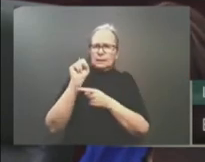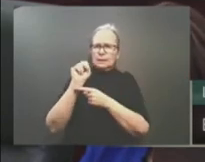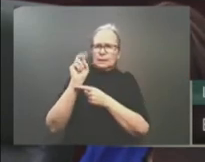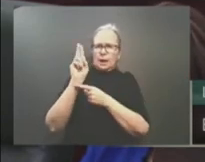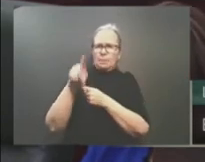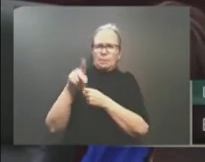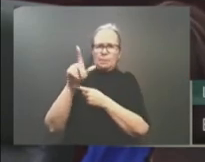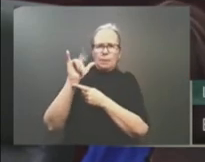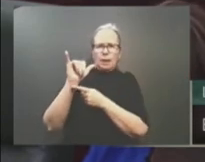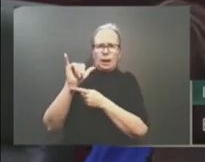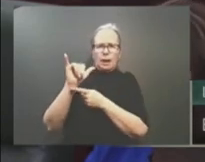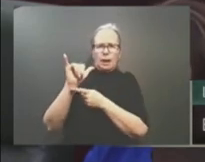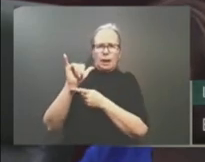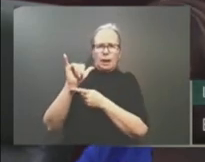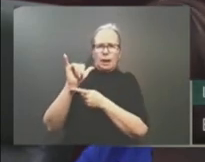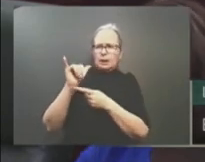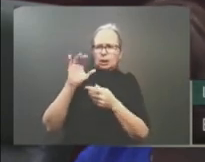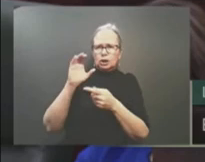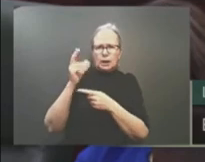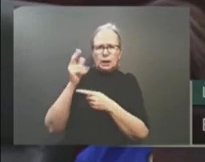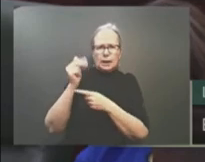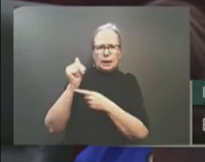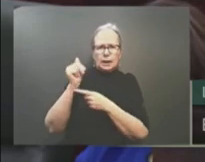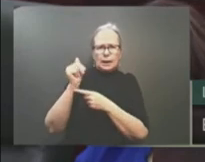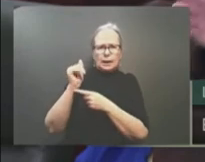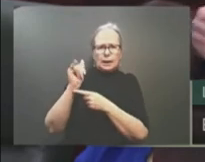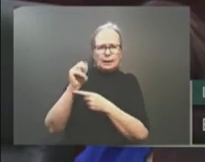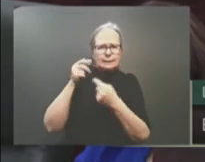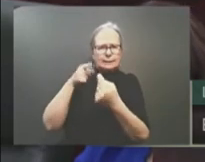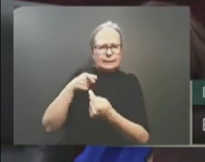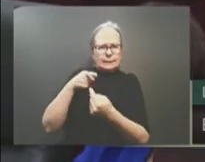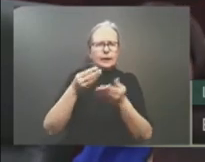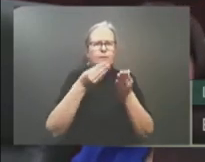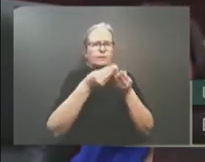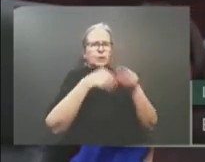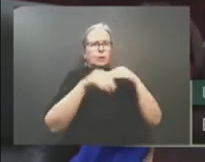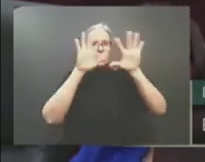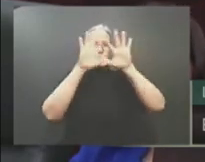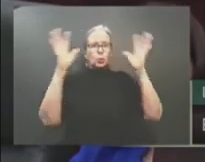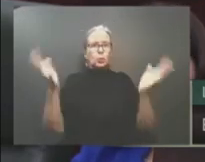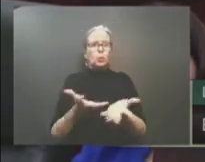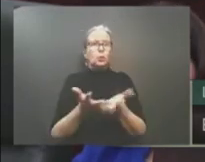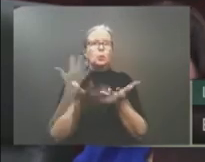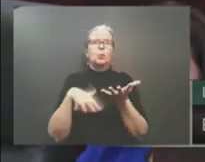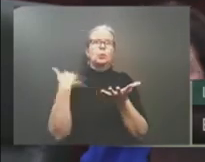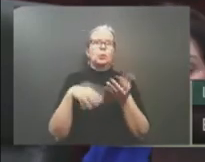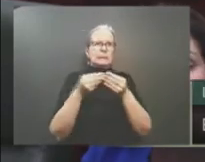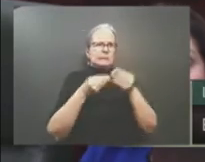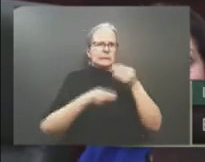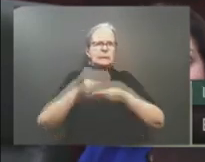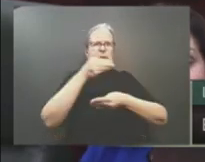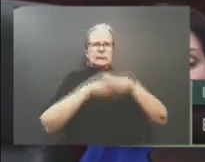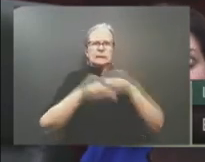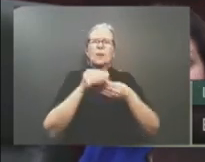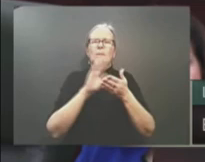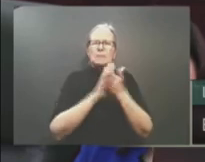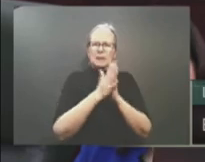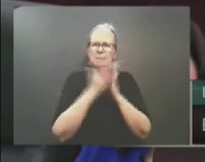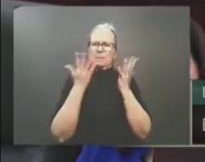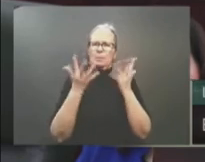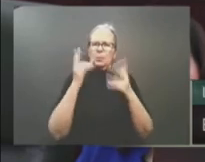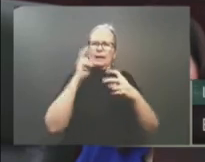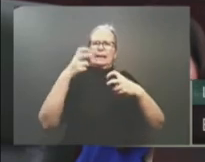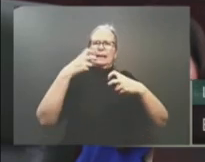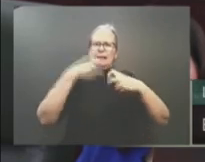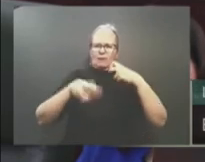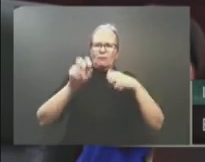Inflation is making life more costly for all Albertans, at home, in business, and even in government. At the same time,